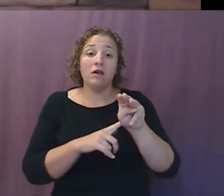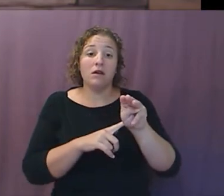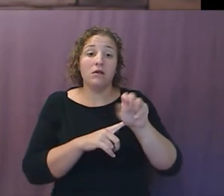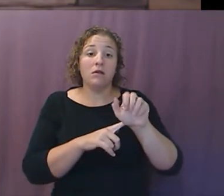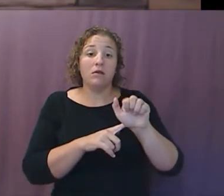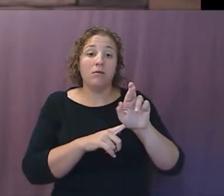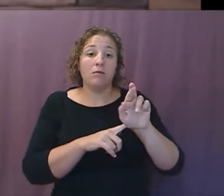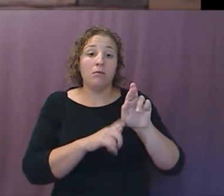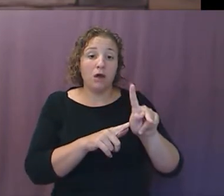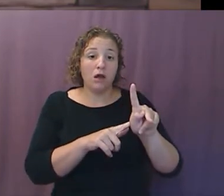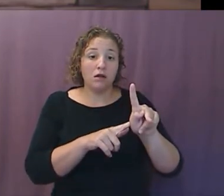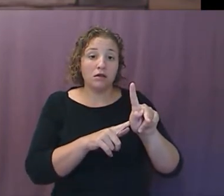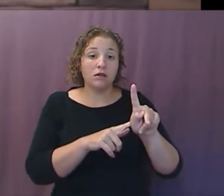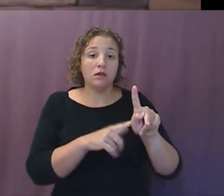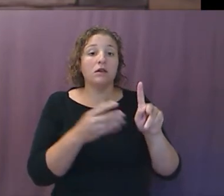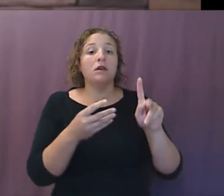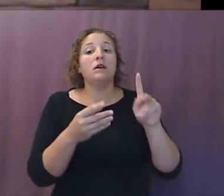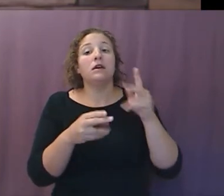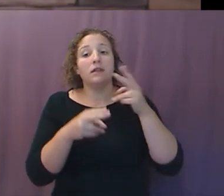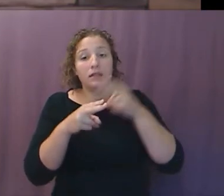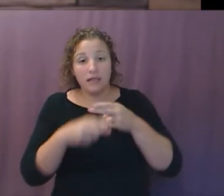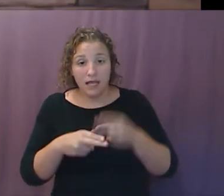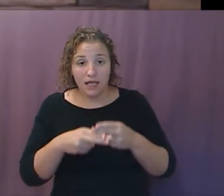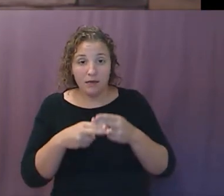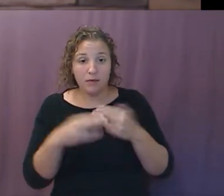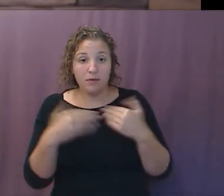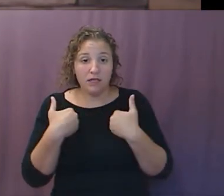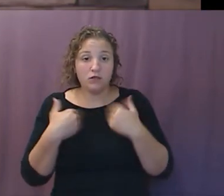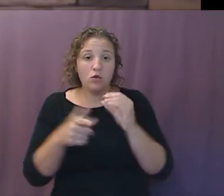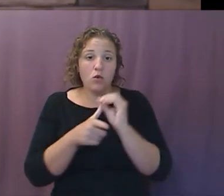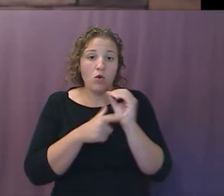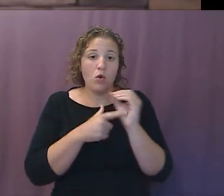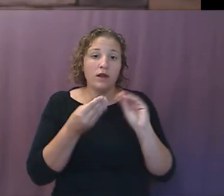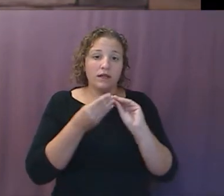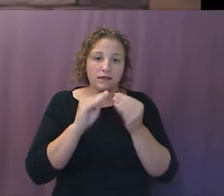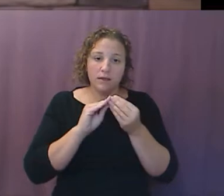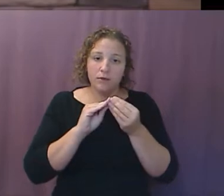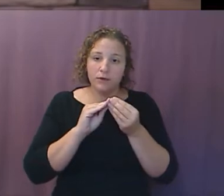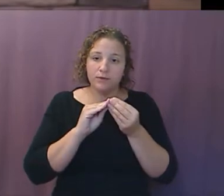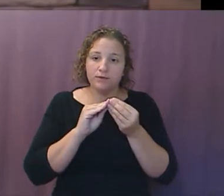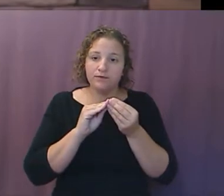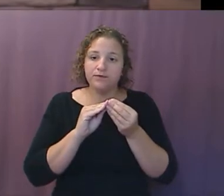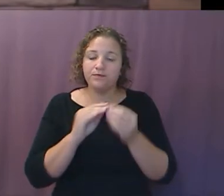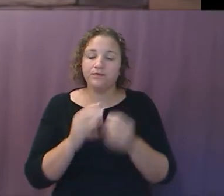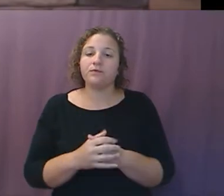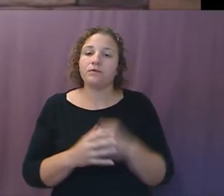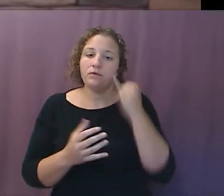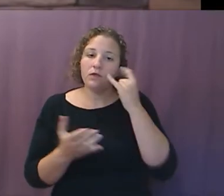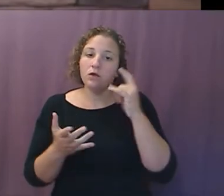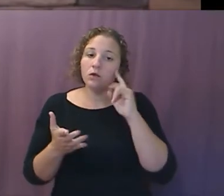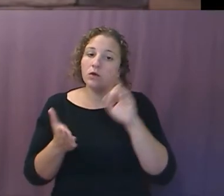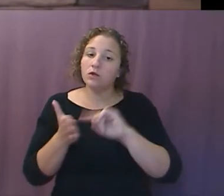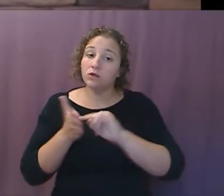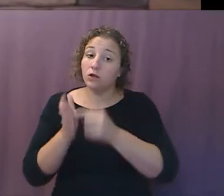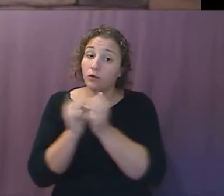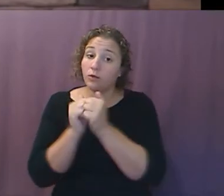or the number of his name. So I want to show you a few slides. Let's start with that, gentlemen, if I may. Somebody can click us over.